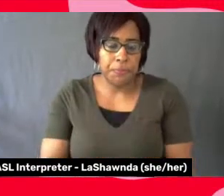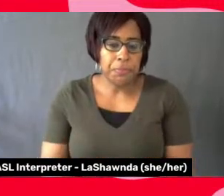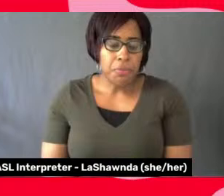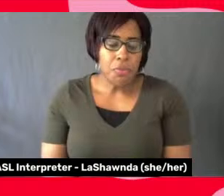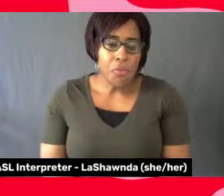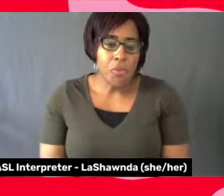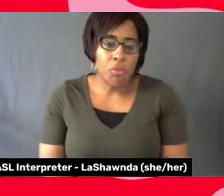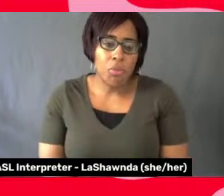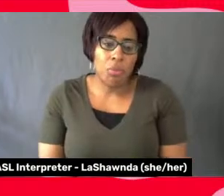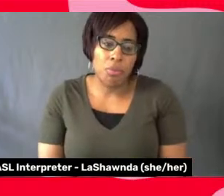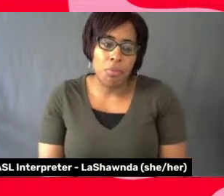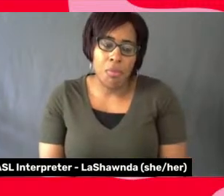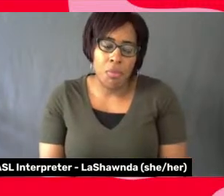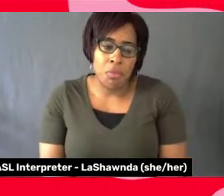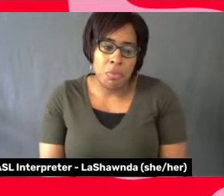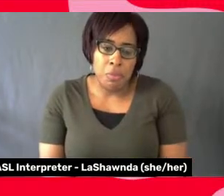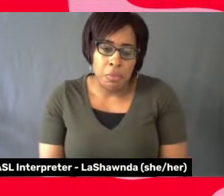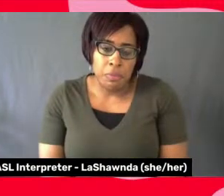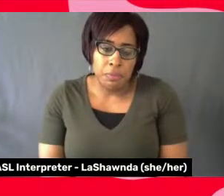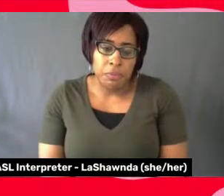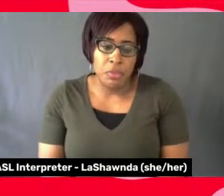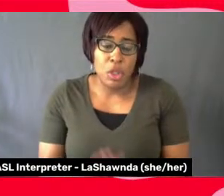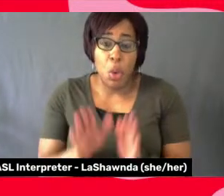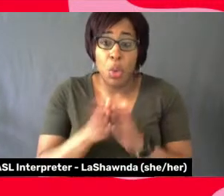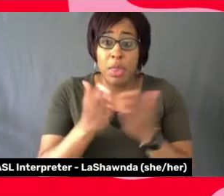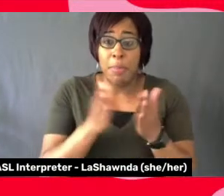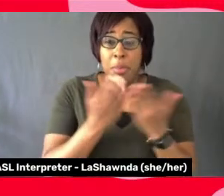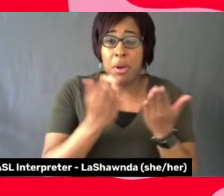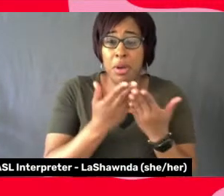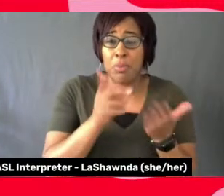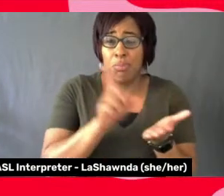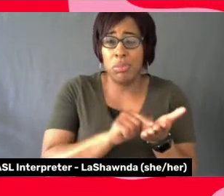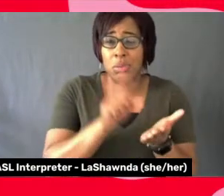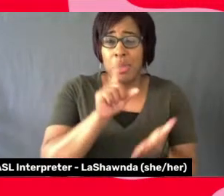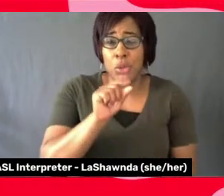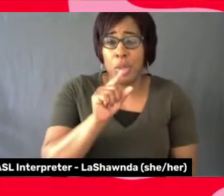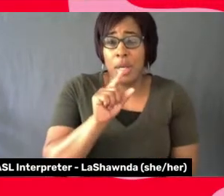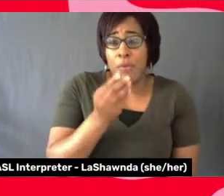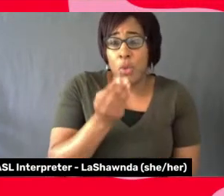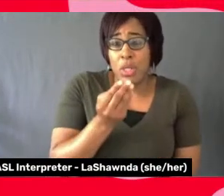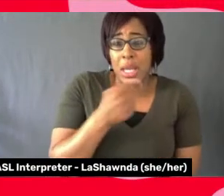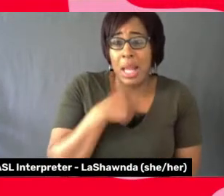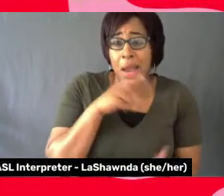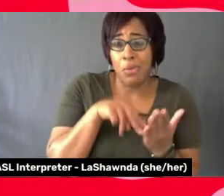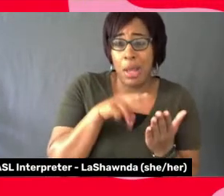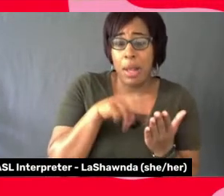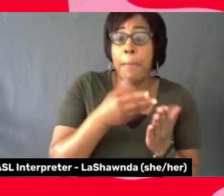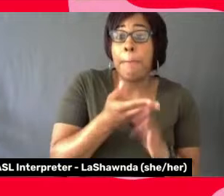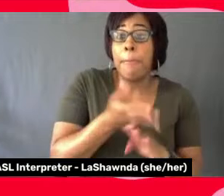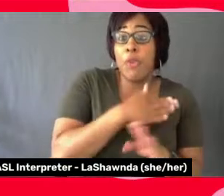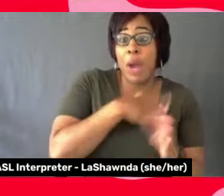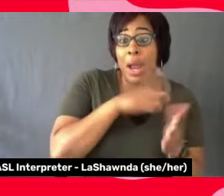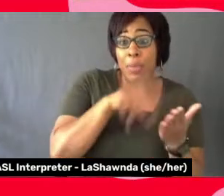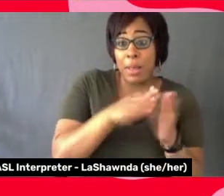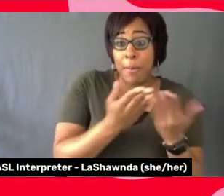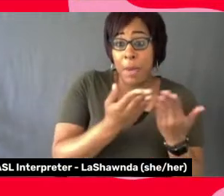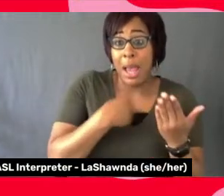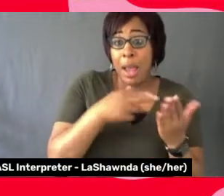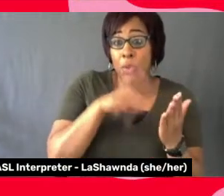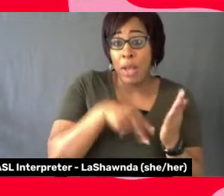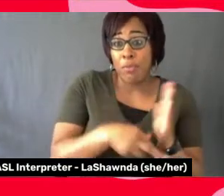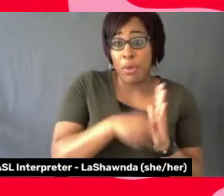I read about the book, it came out in 2014. And even before I read the book, I read a review of it. And